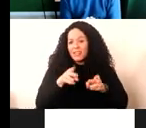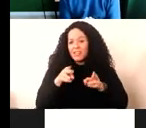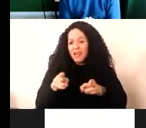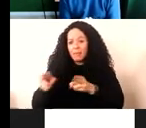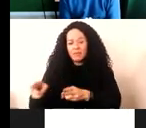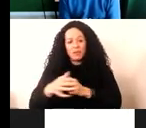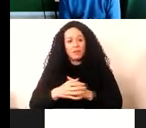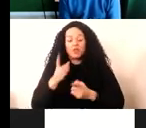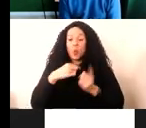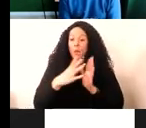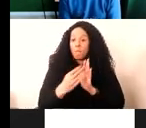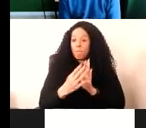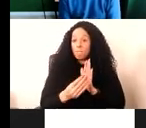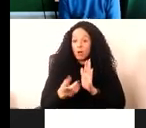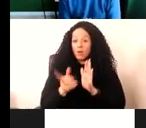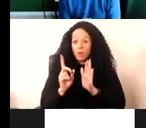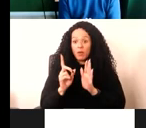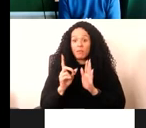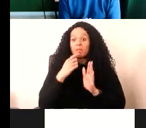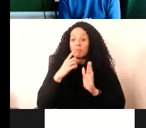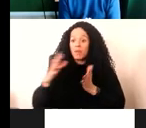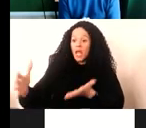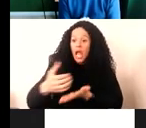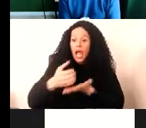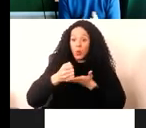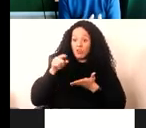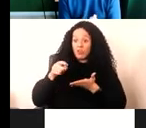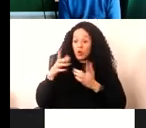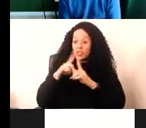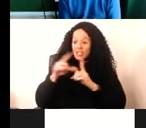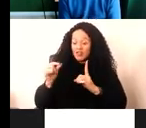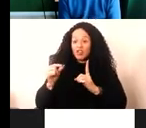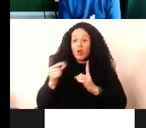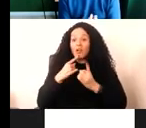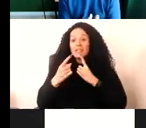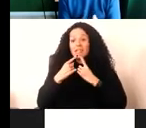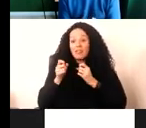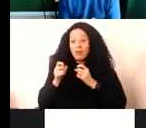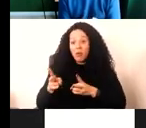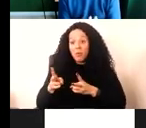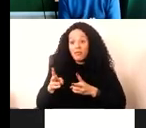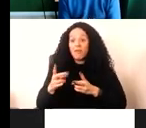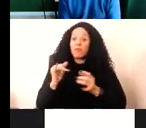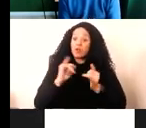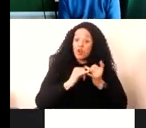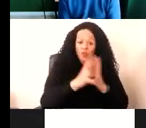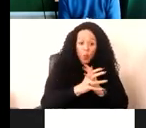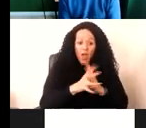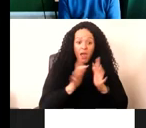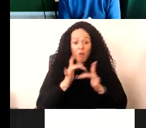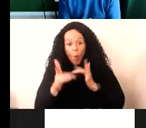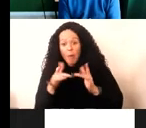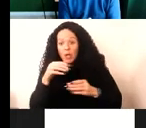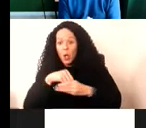modeled an acquisition process for digital data formats, for software and for web content. But even these